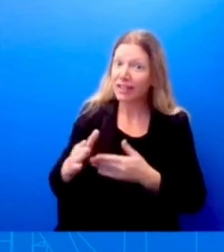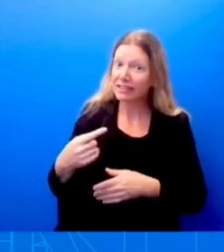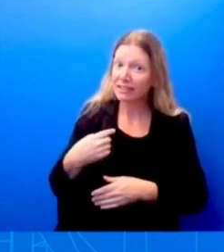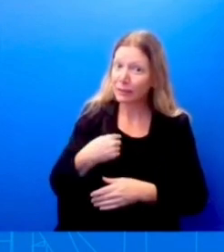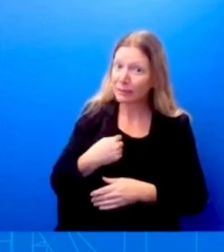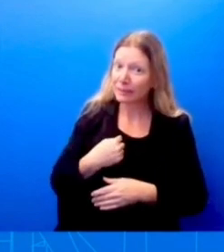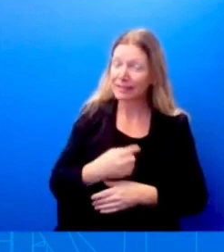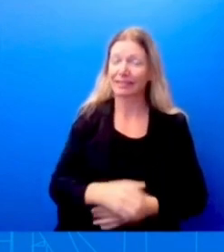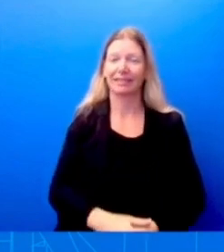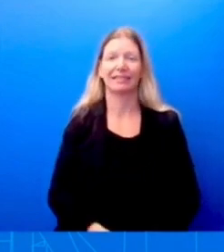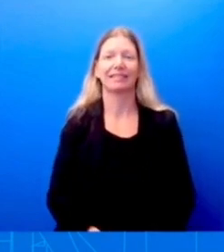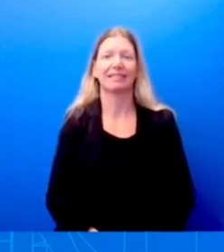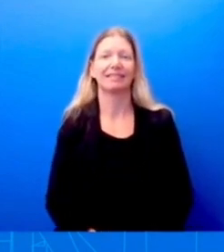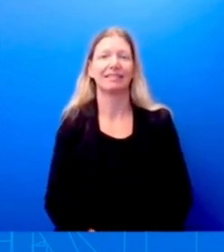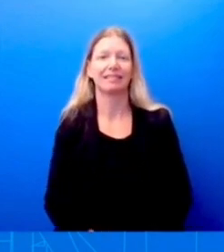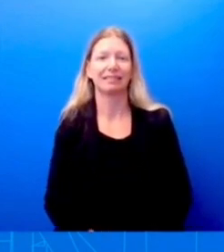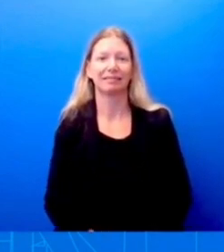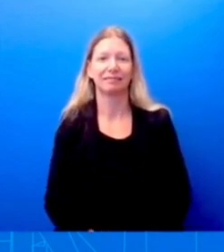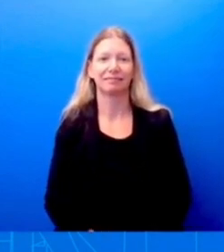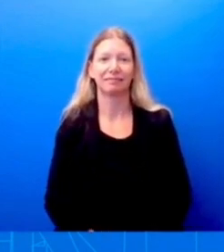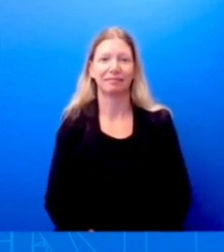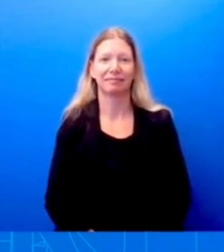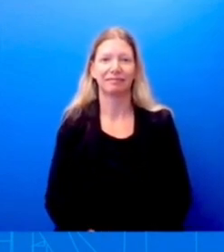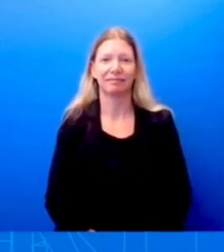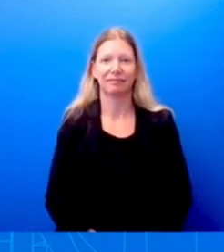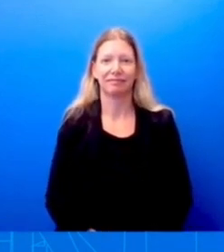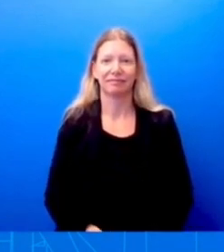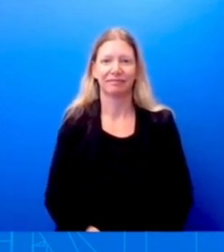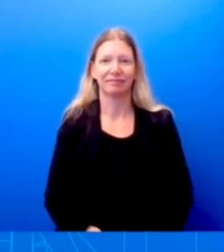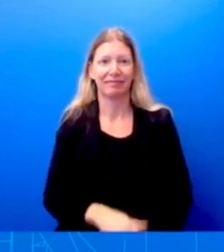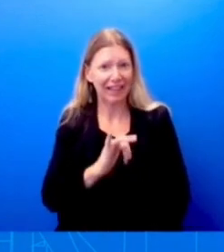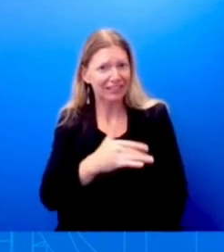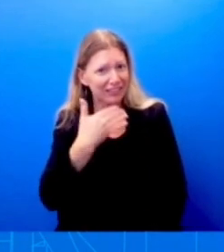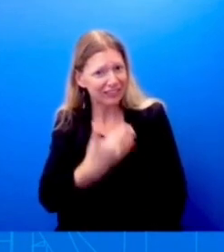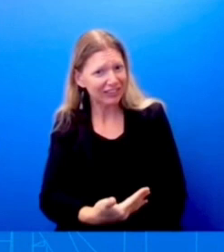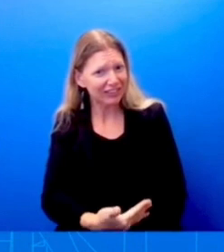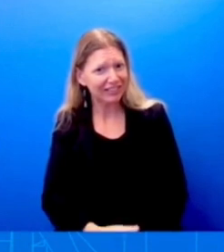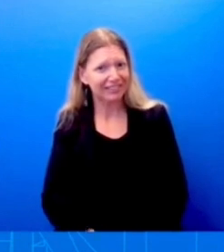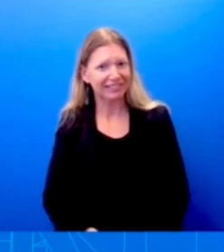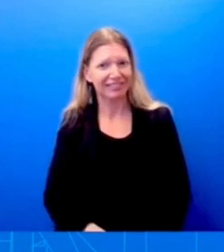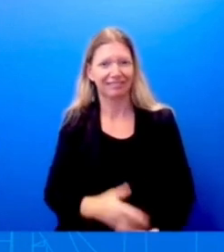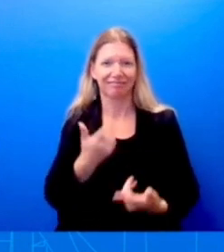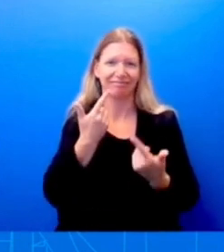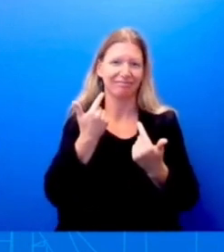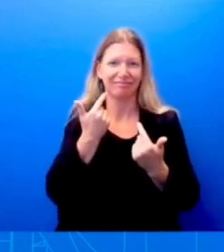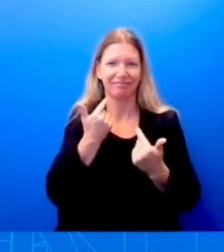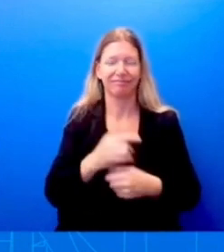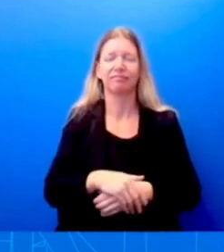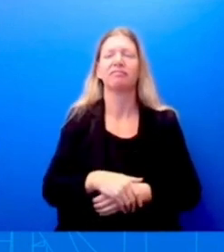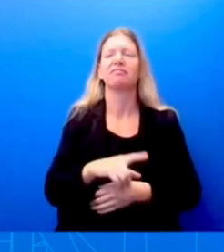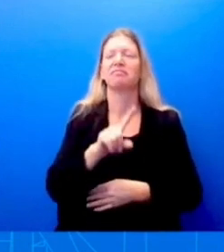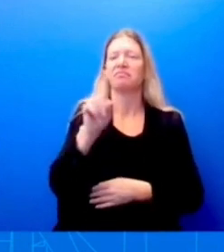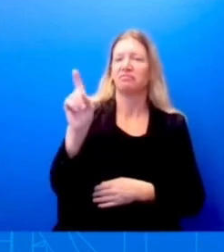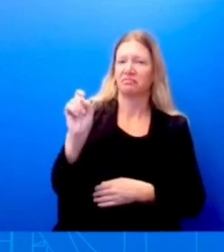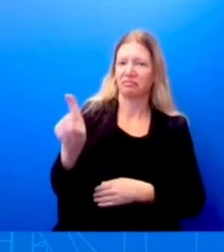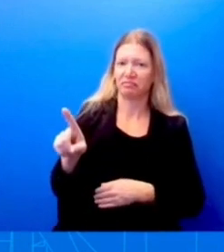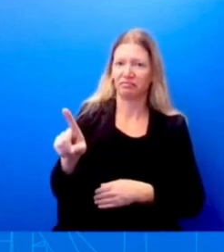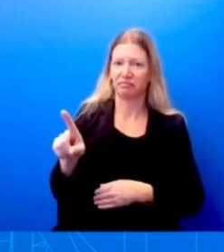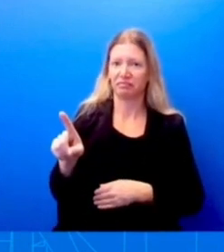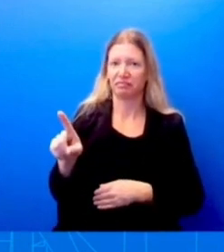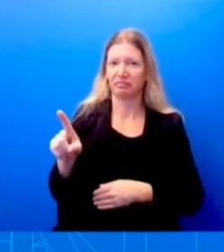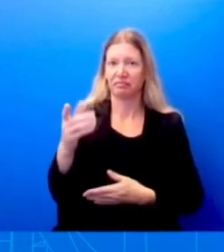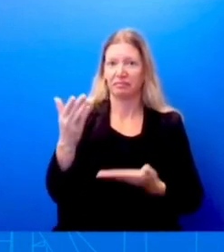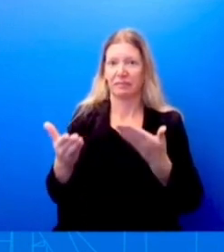Oh, that's good. I like that's good. Okay. I have another question that you probably, uh, were not expecting. Okay.